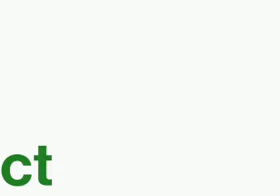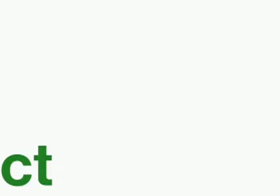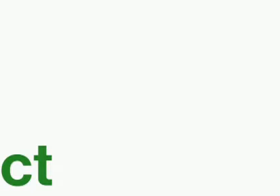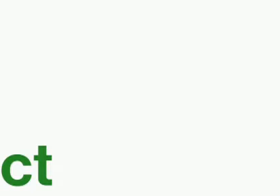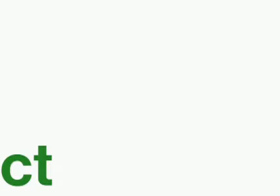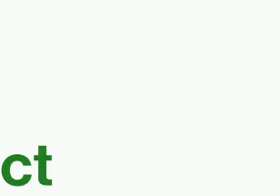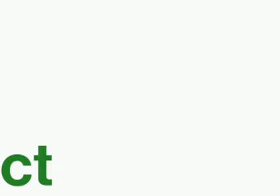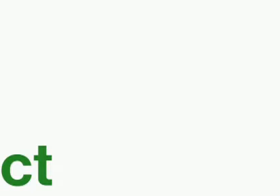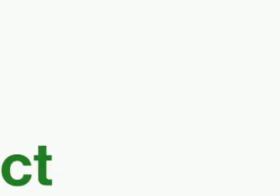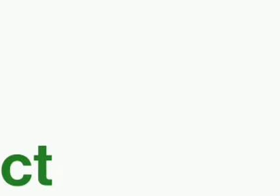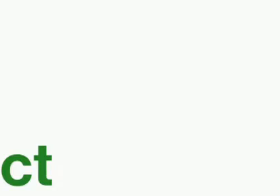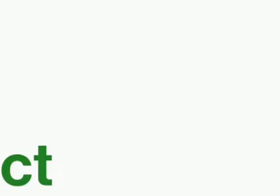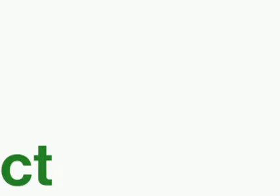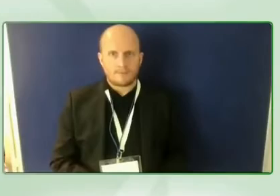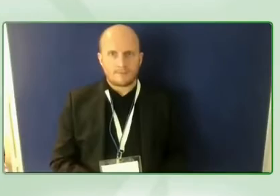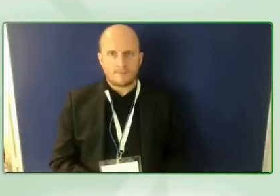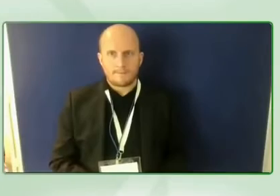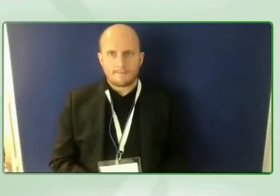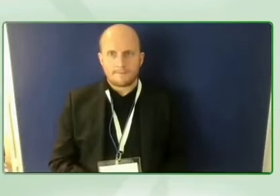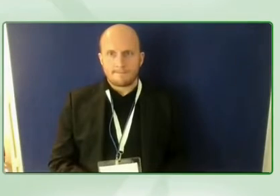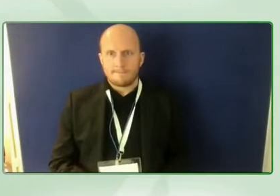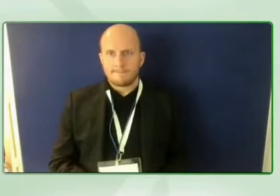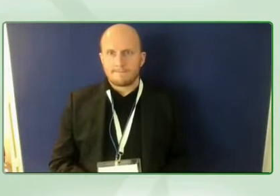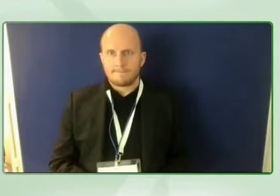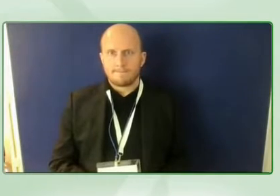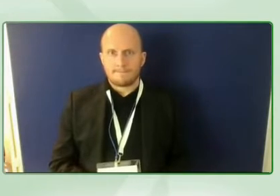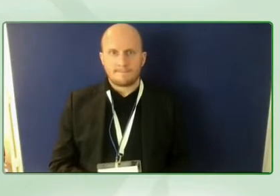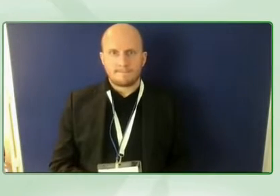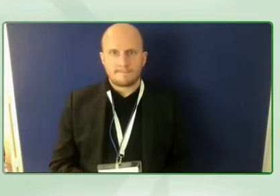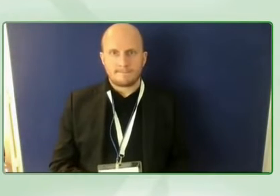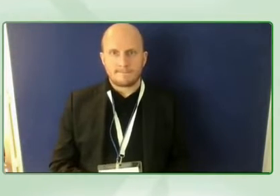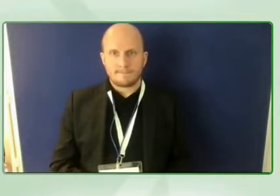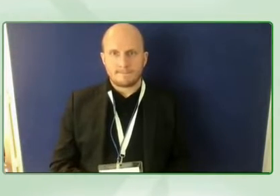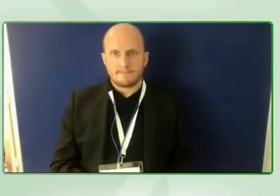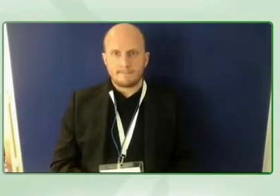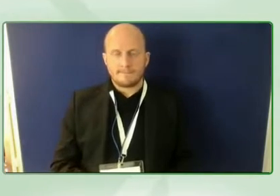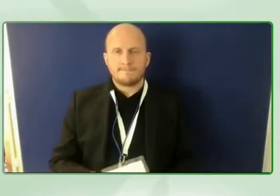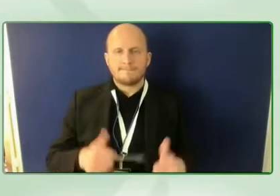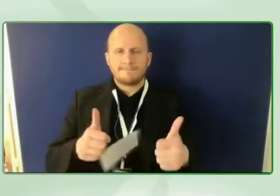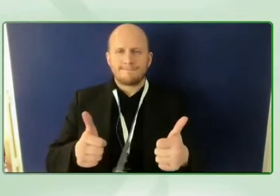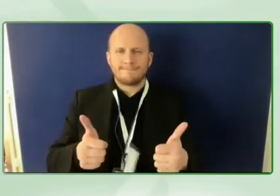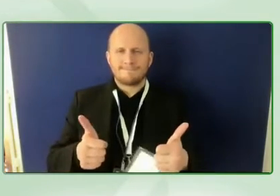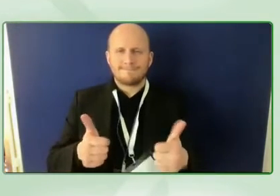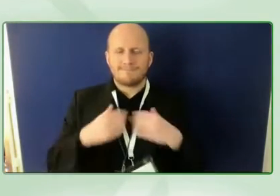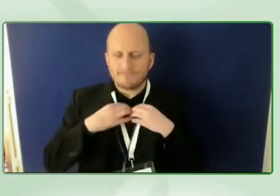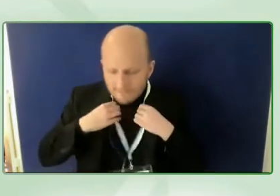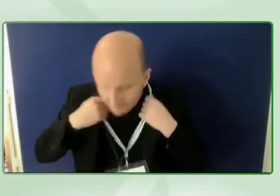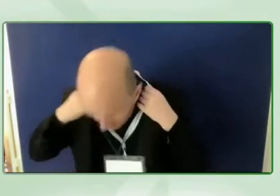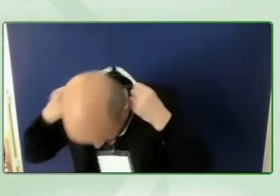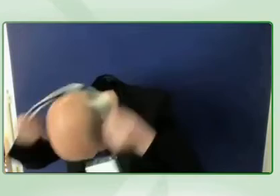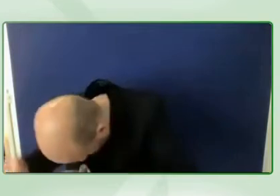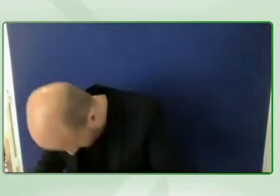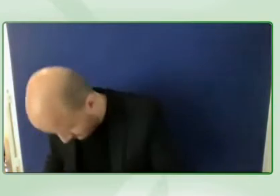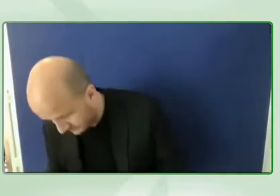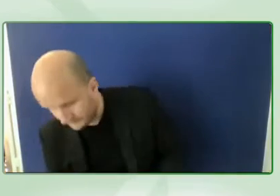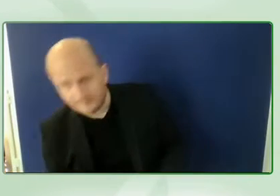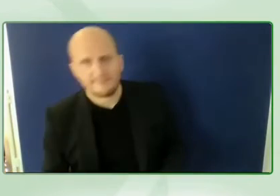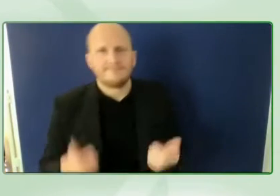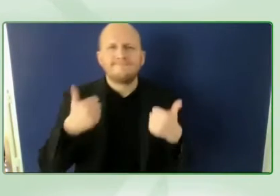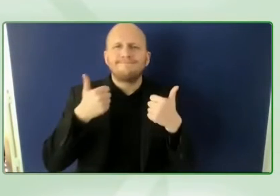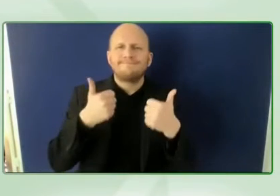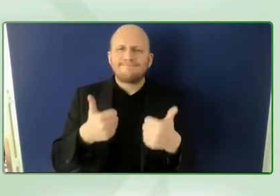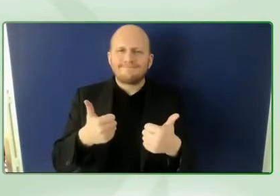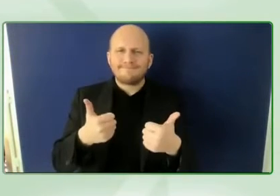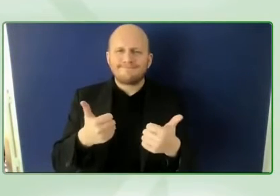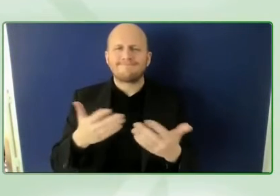uh passengers good afternoon everyone and welcome to the zero project conference